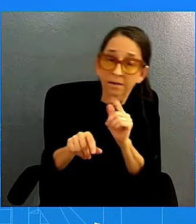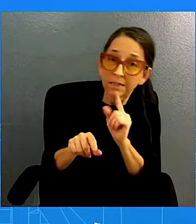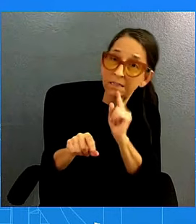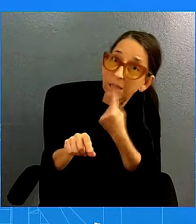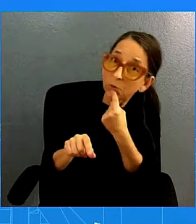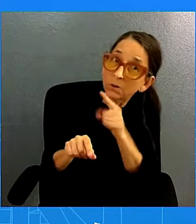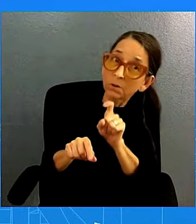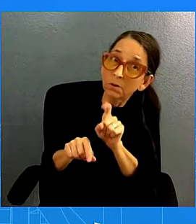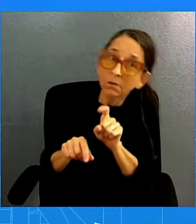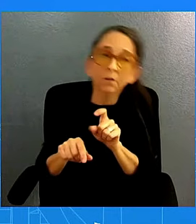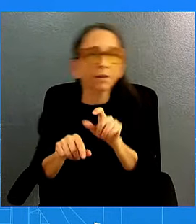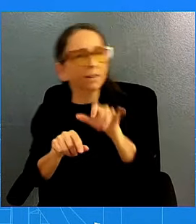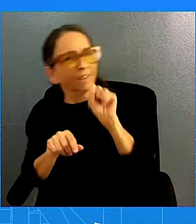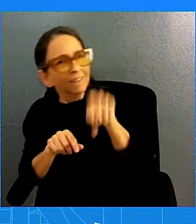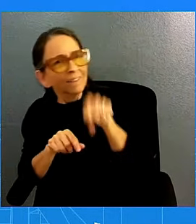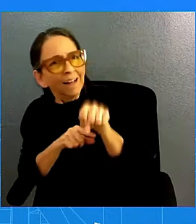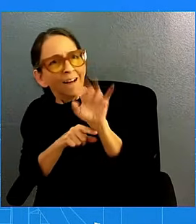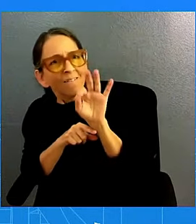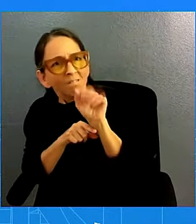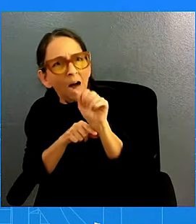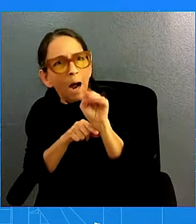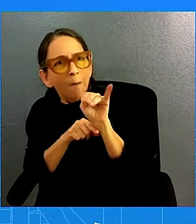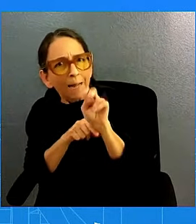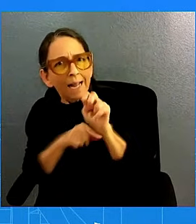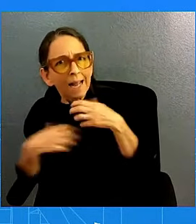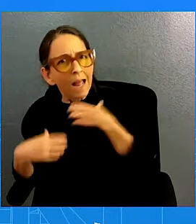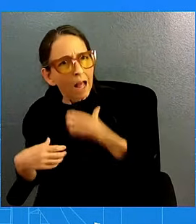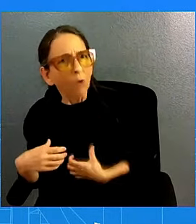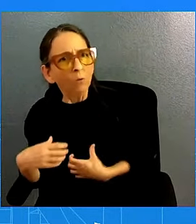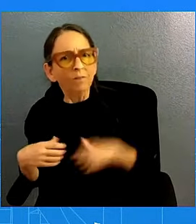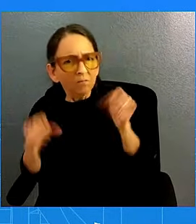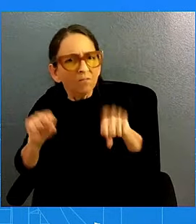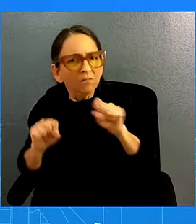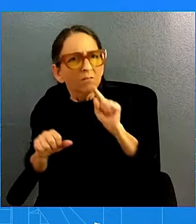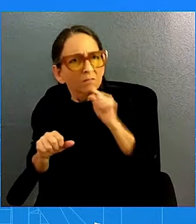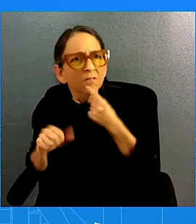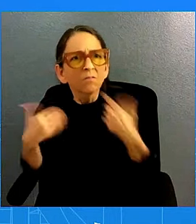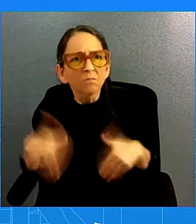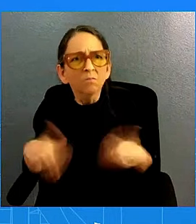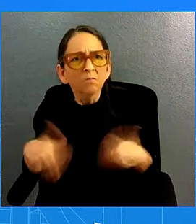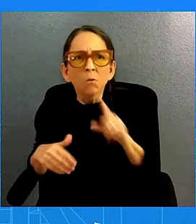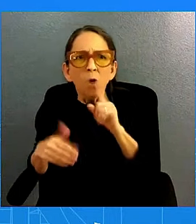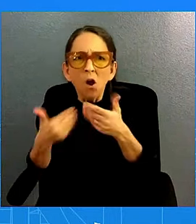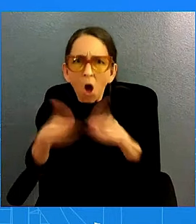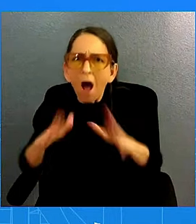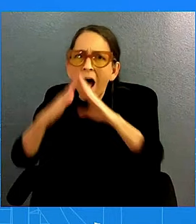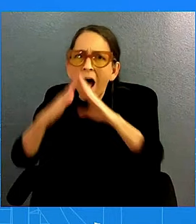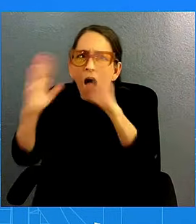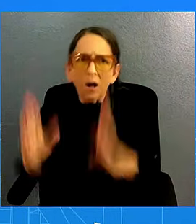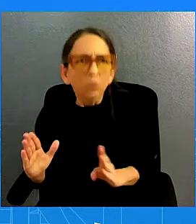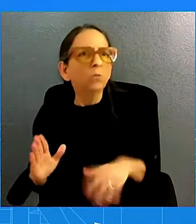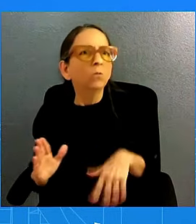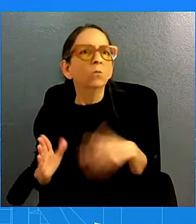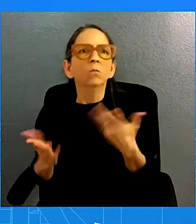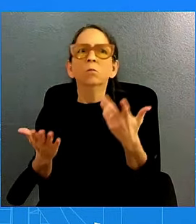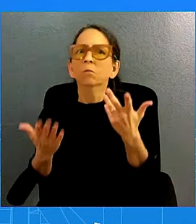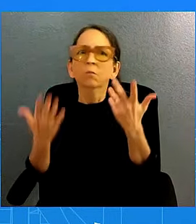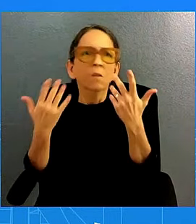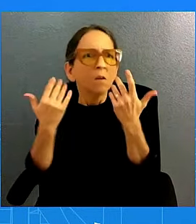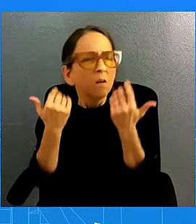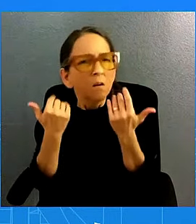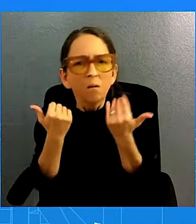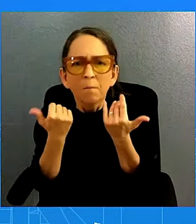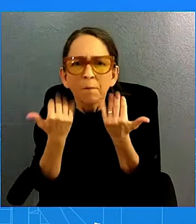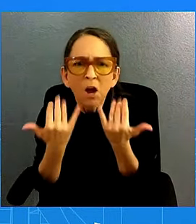It's dire. Millions of people have been pushed out of their homes. Hundreds of thousands of them are facing incredibly violent